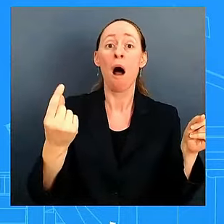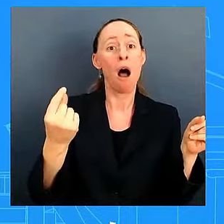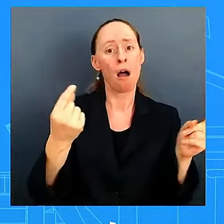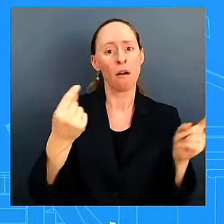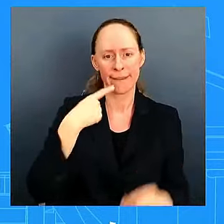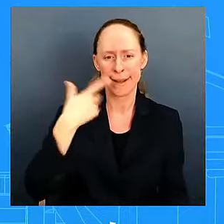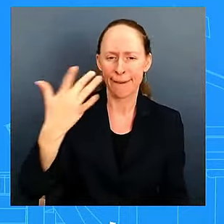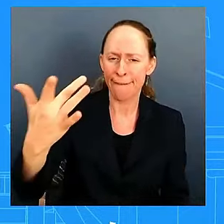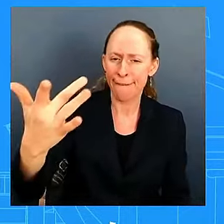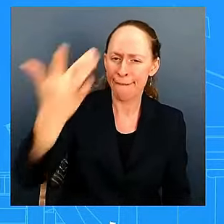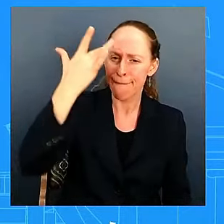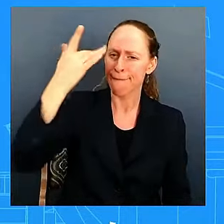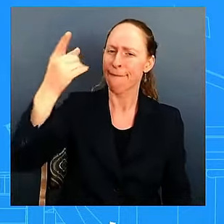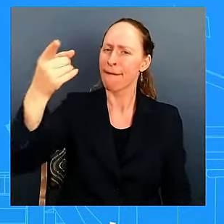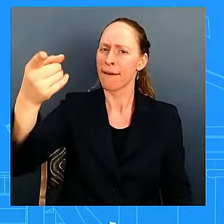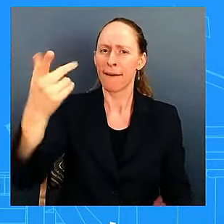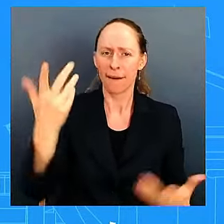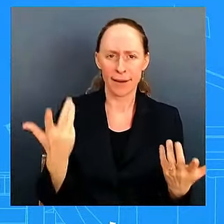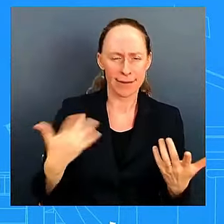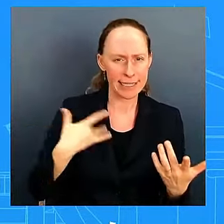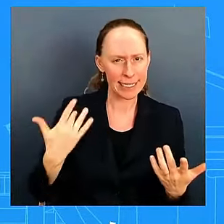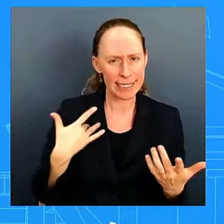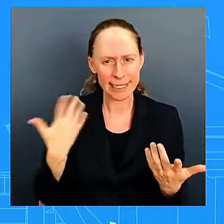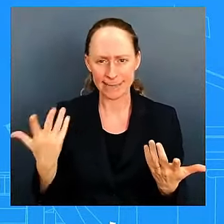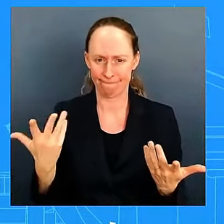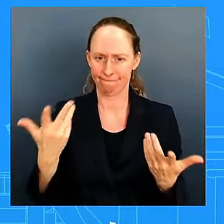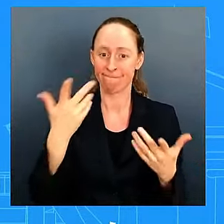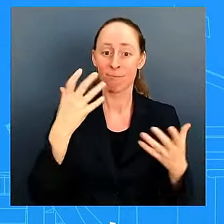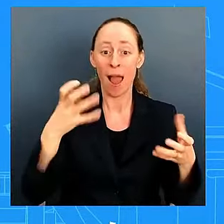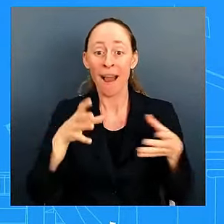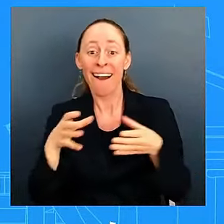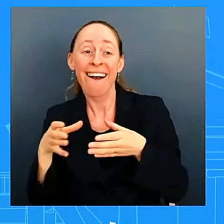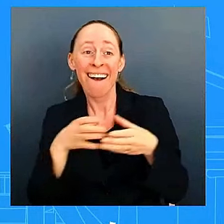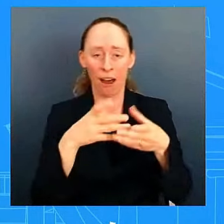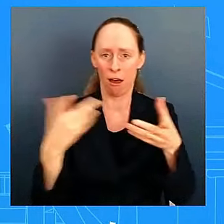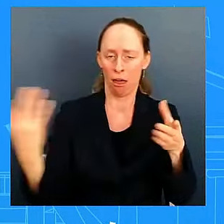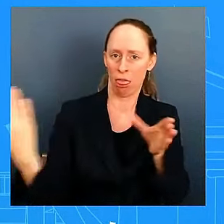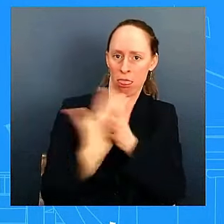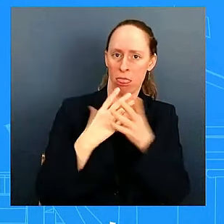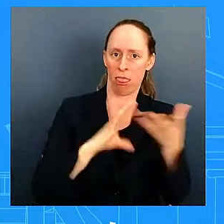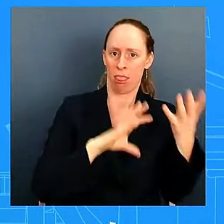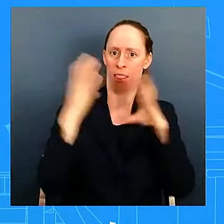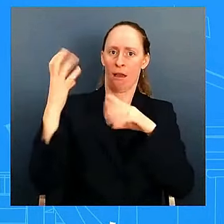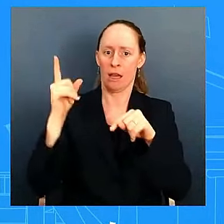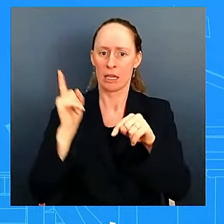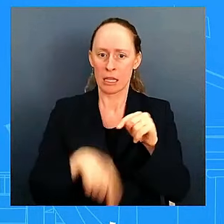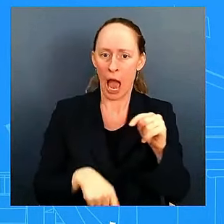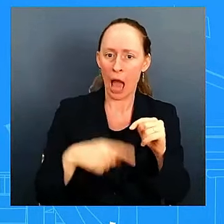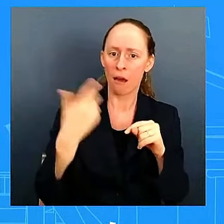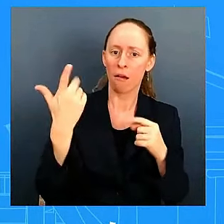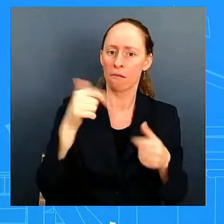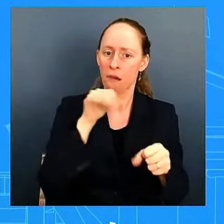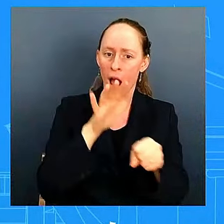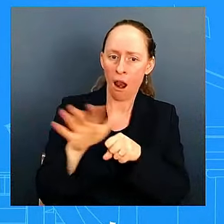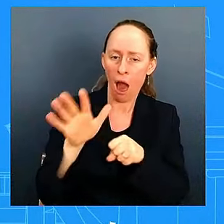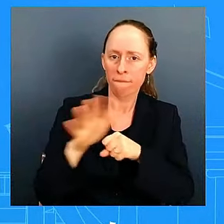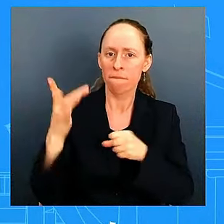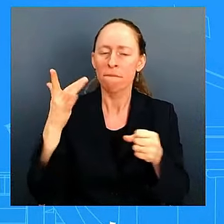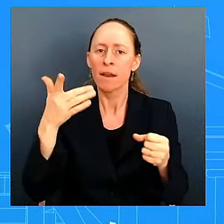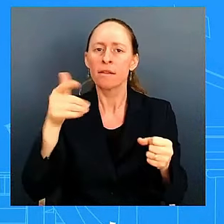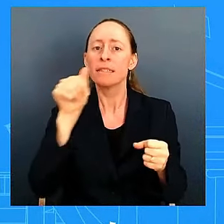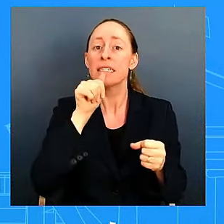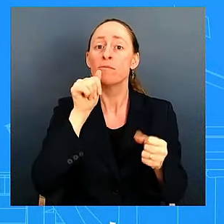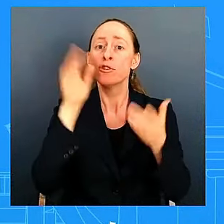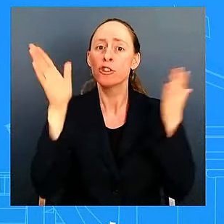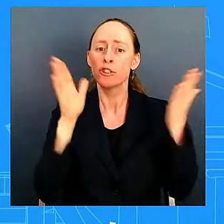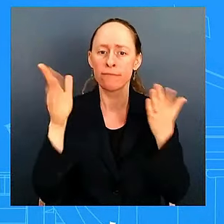they're using them for themselves even though they don't need them is that true the president has directed the secret service to provide every